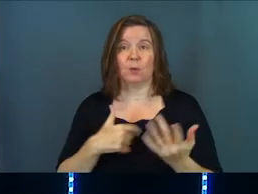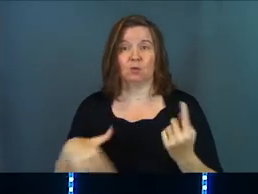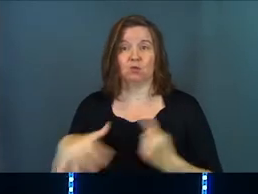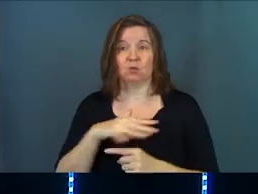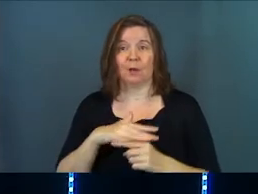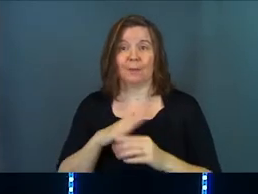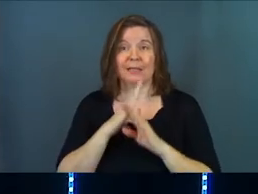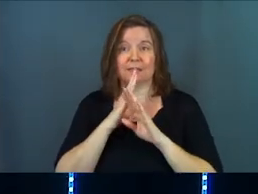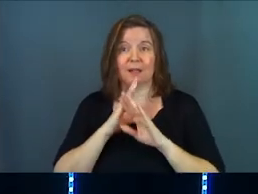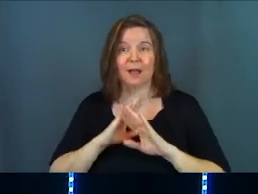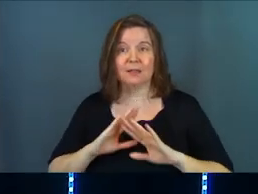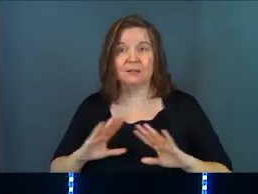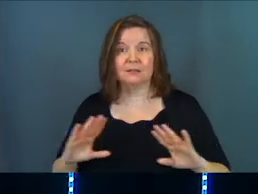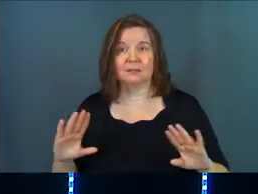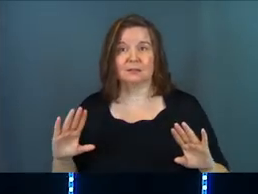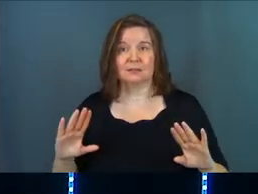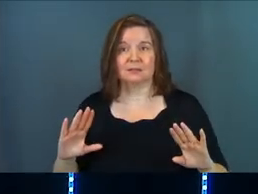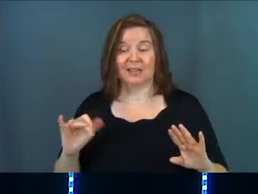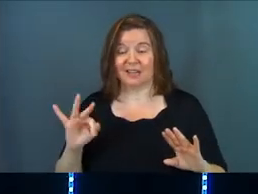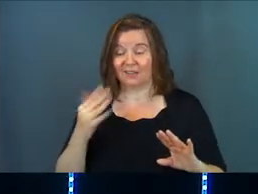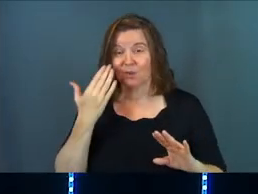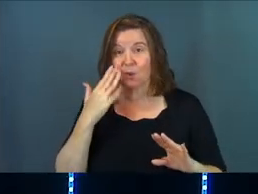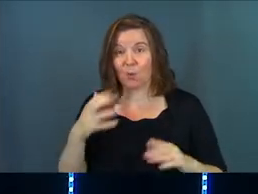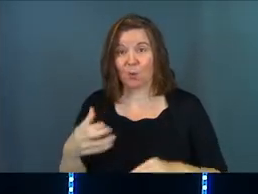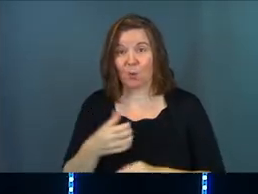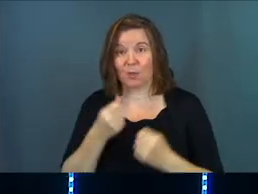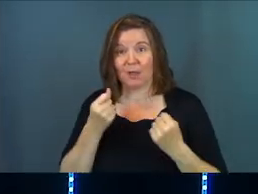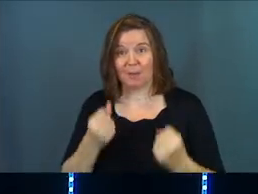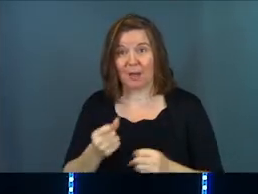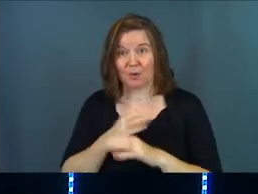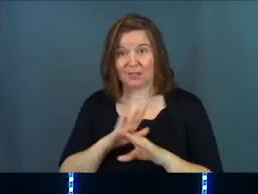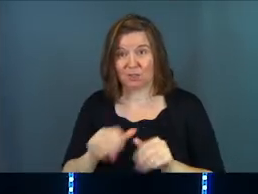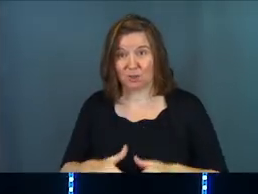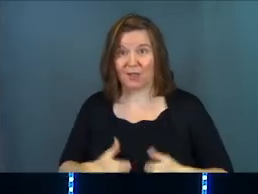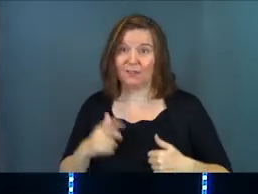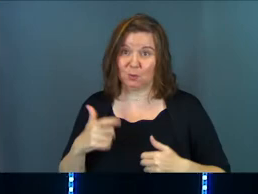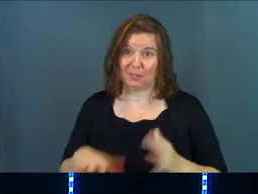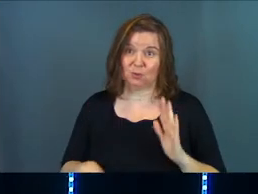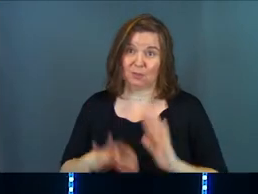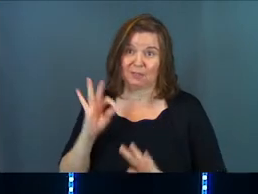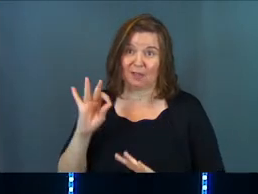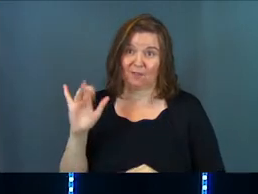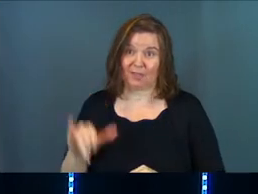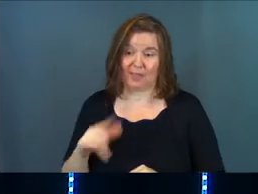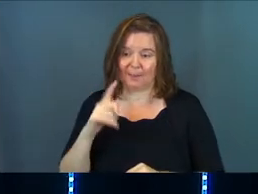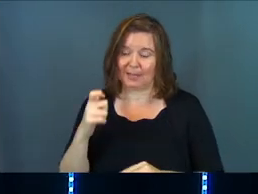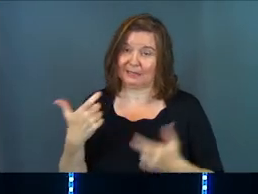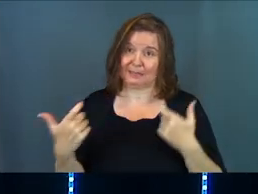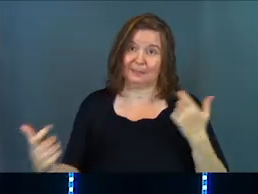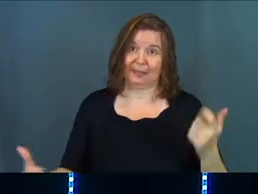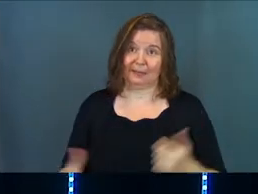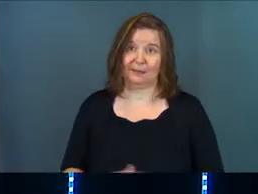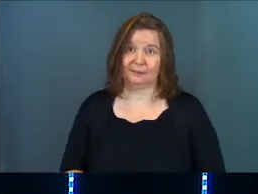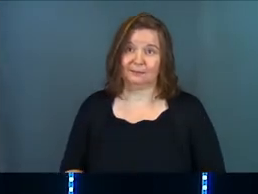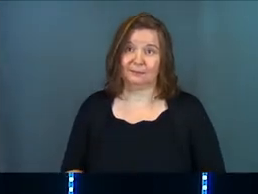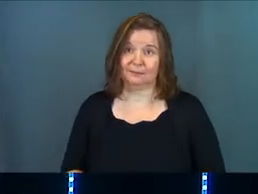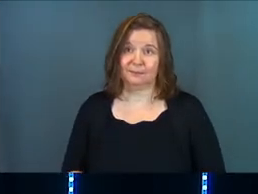are surrounded by silence. And if you don't know the power of silence in your life, you need to discover that because it's big.